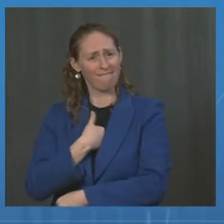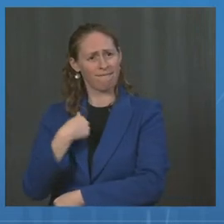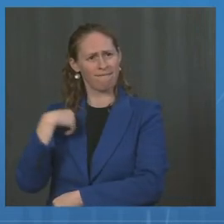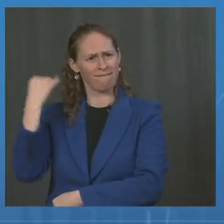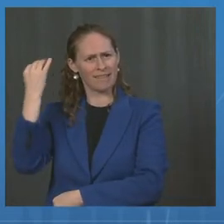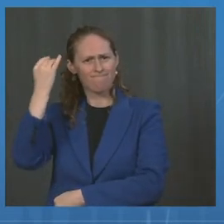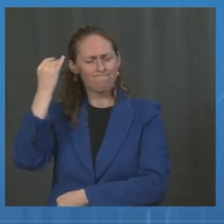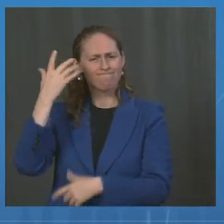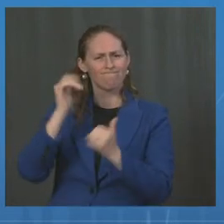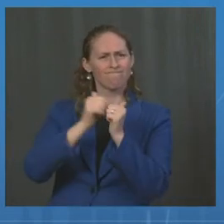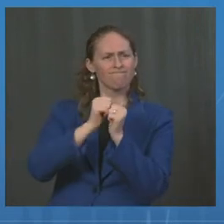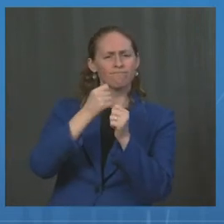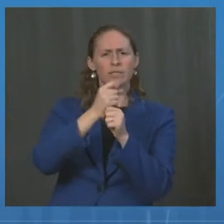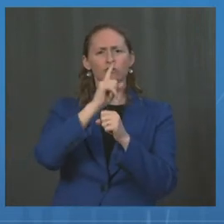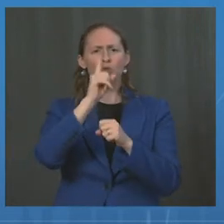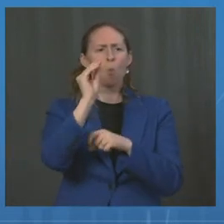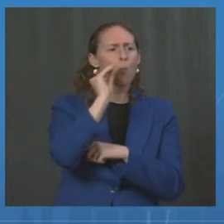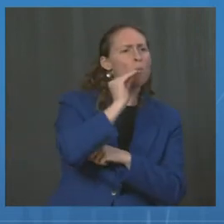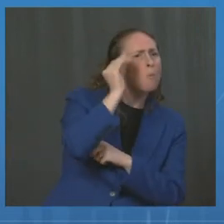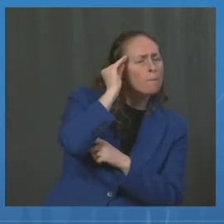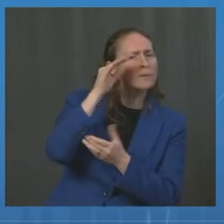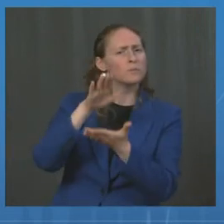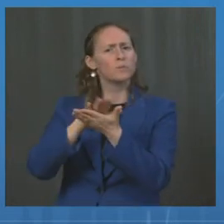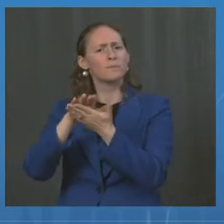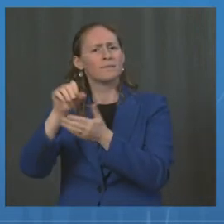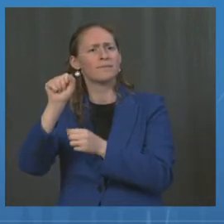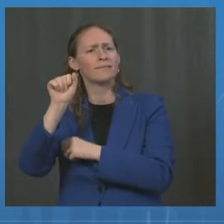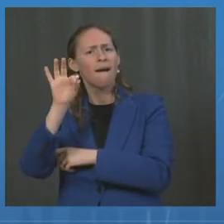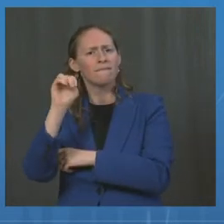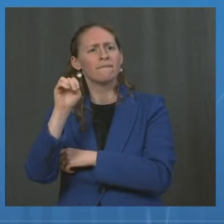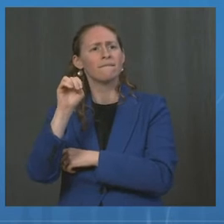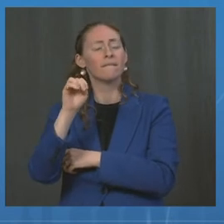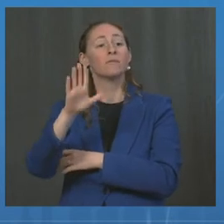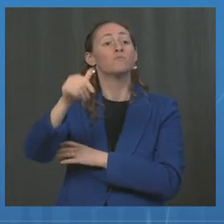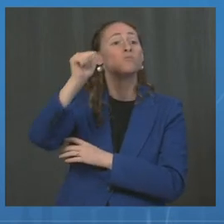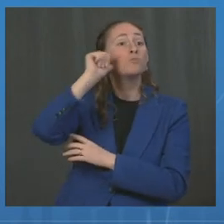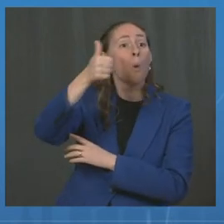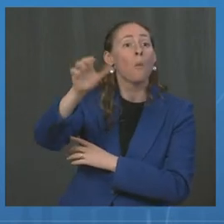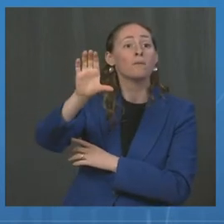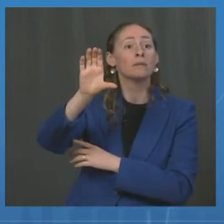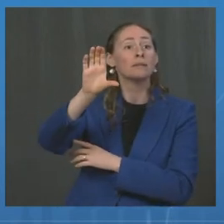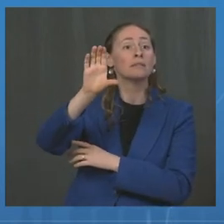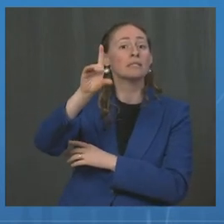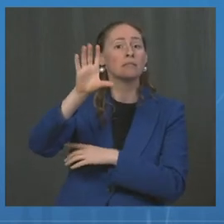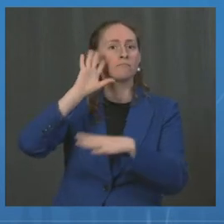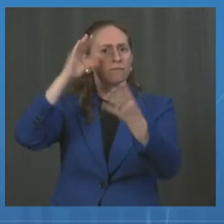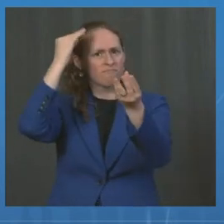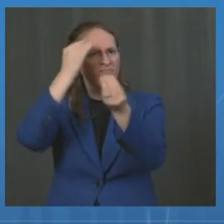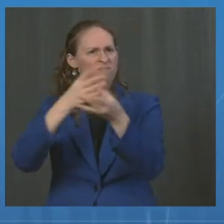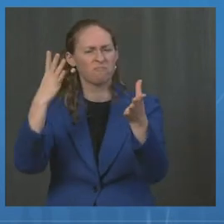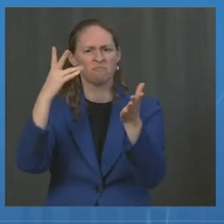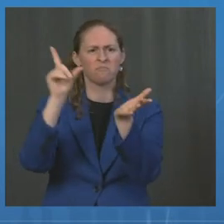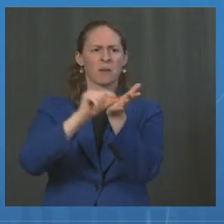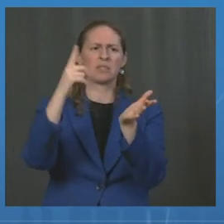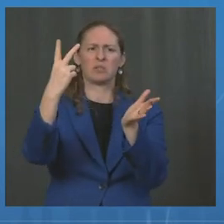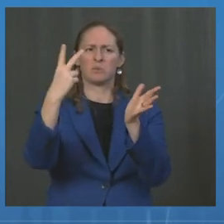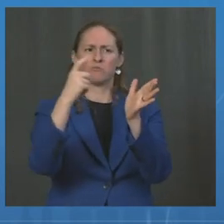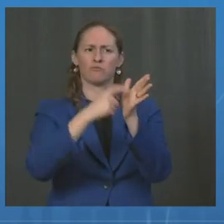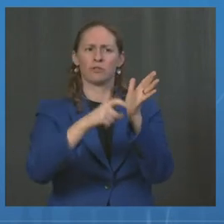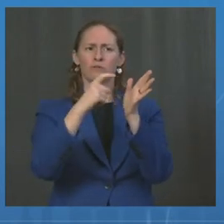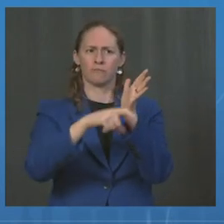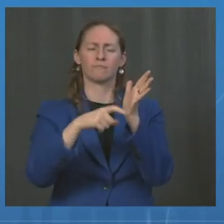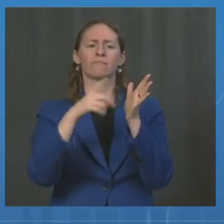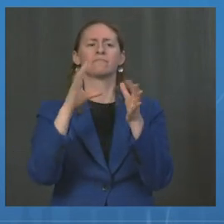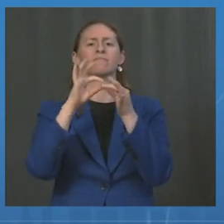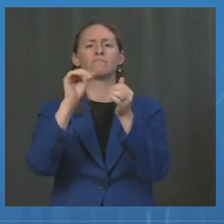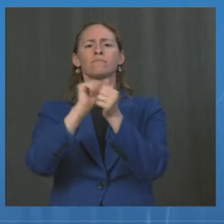school. Tomorrow, CDC will publish two new studies in the MMWR that specifically look at COVID-19